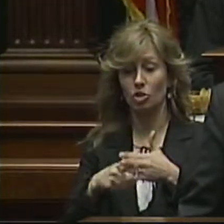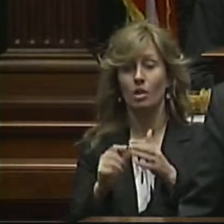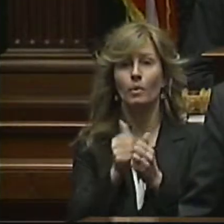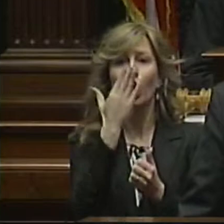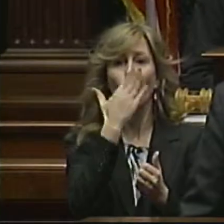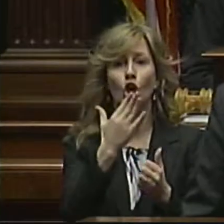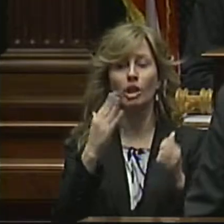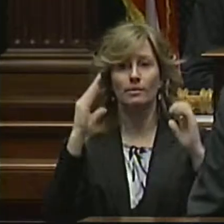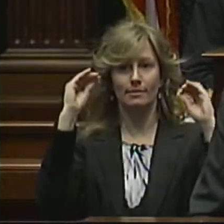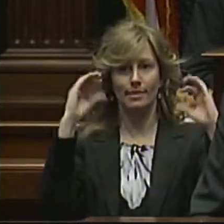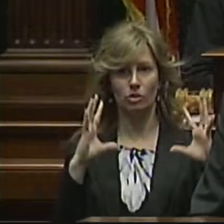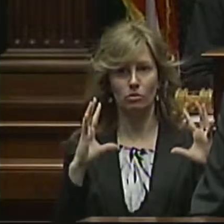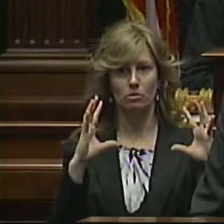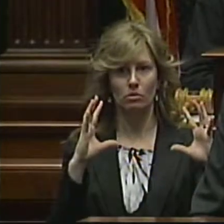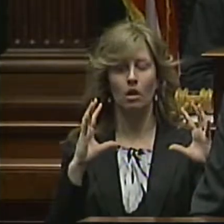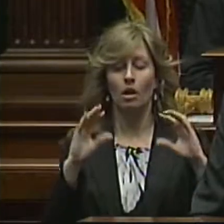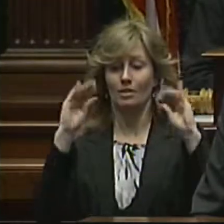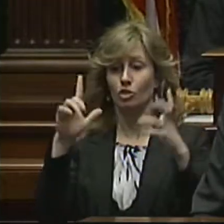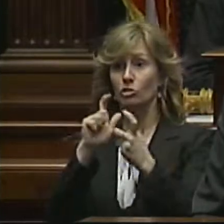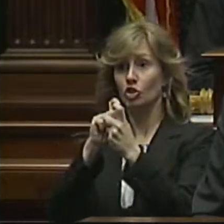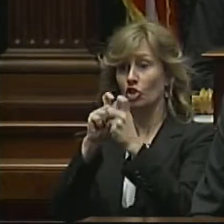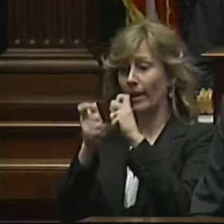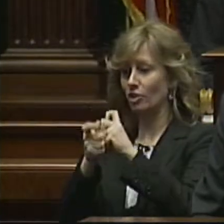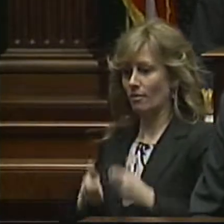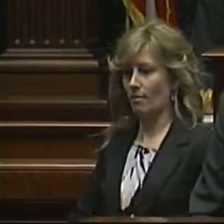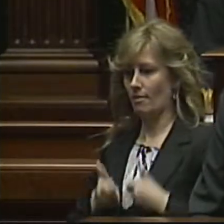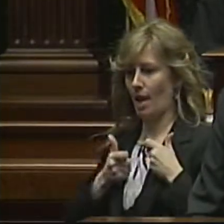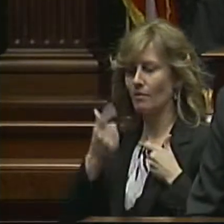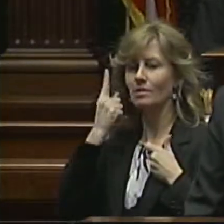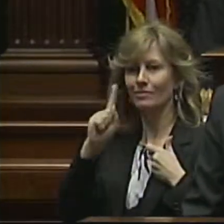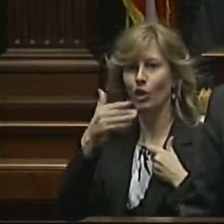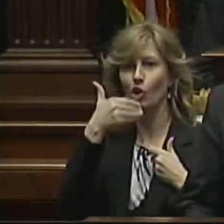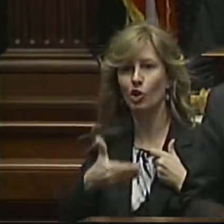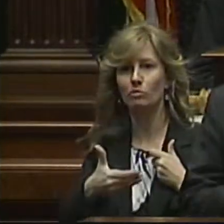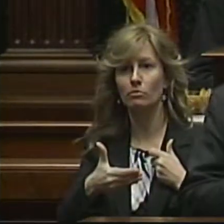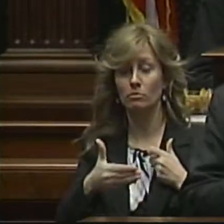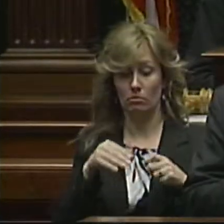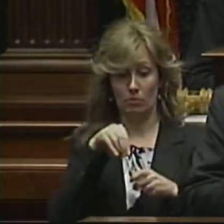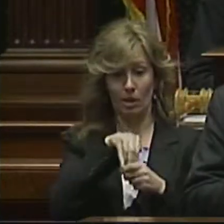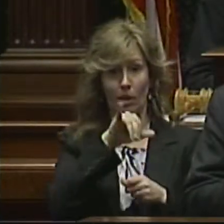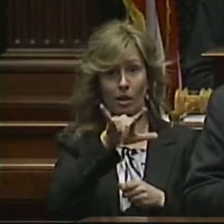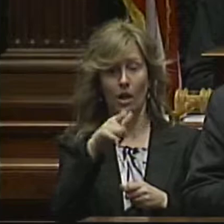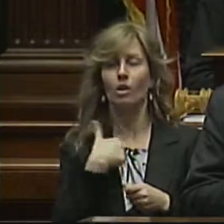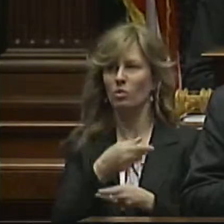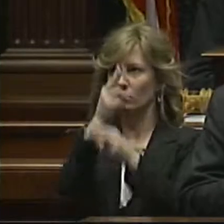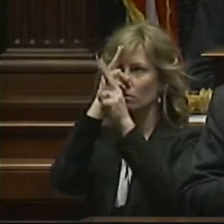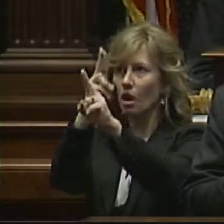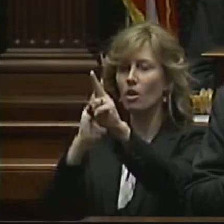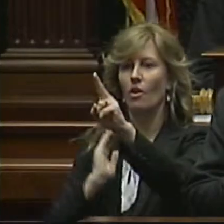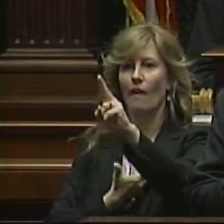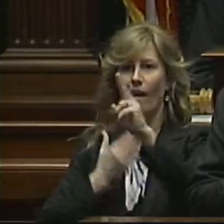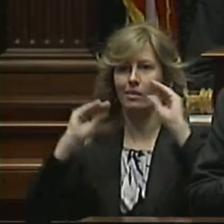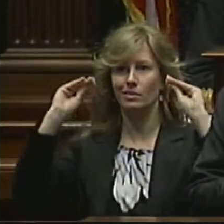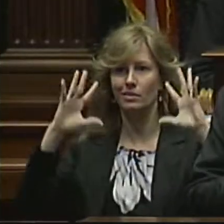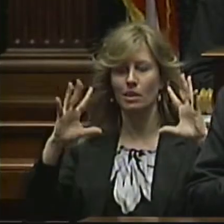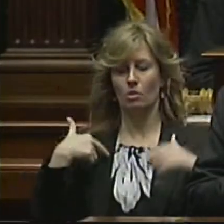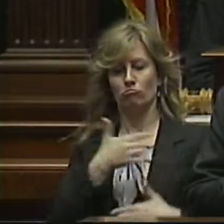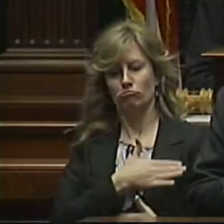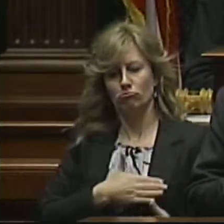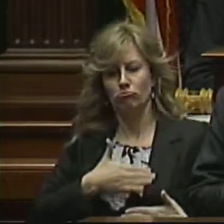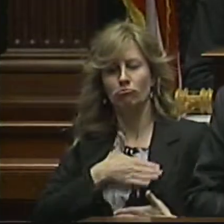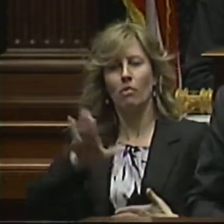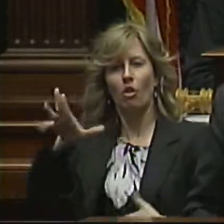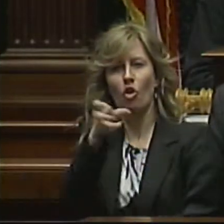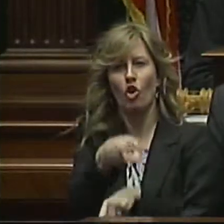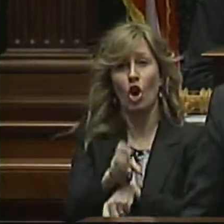teachers. Teachers change lives for the good. In Illinois, we honor our teachers and we appreciate their hard